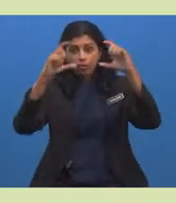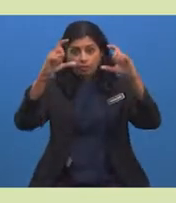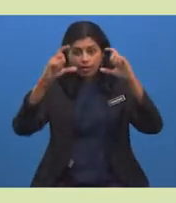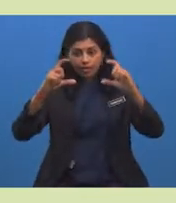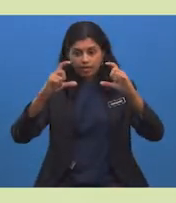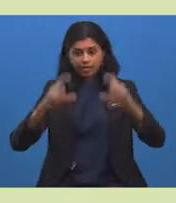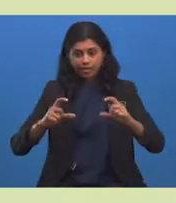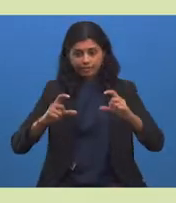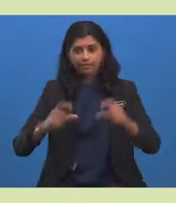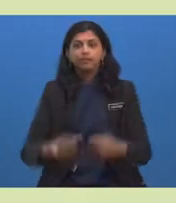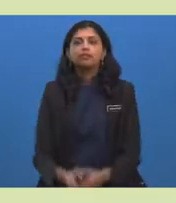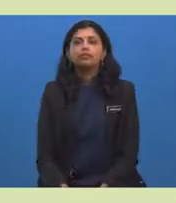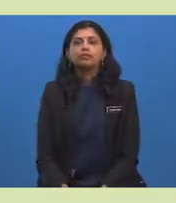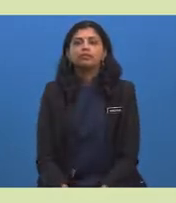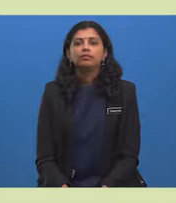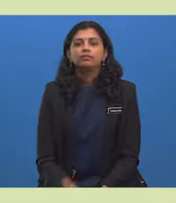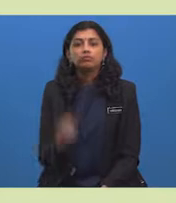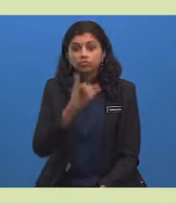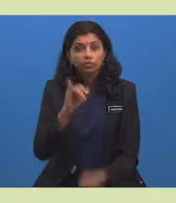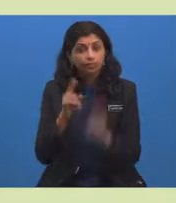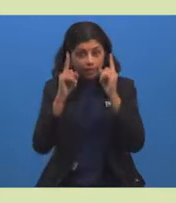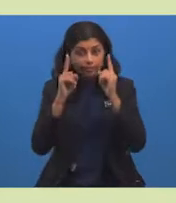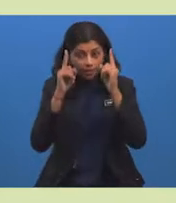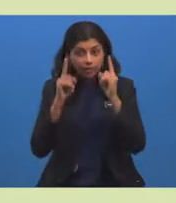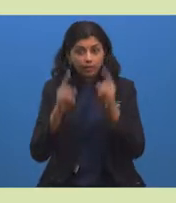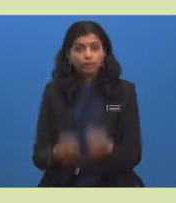needed as ask in the task.